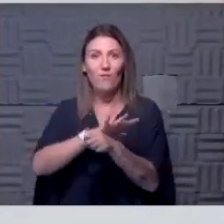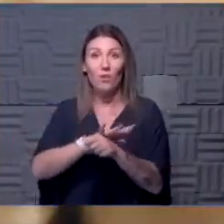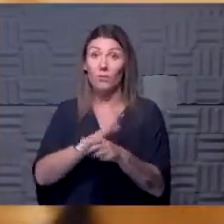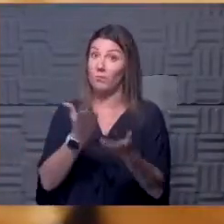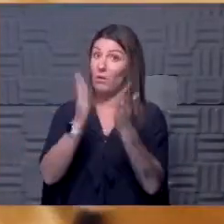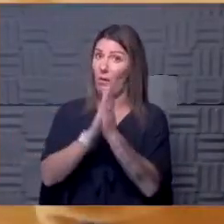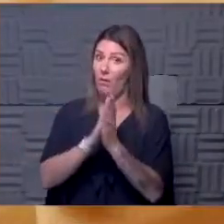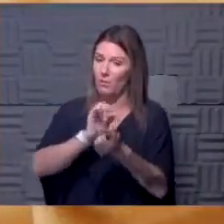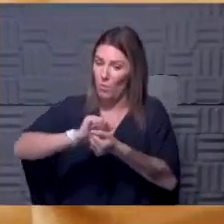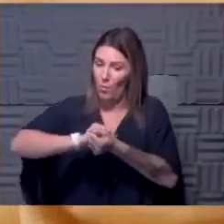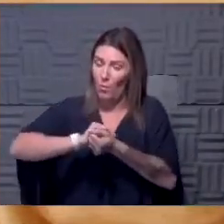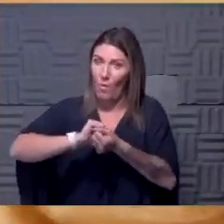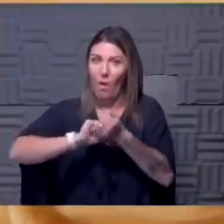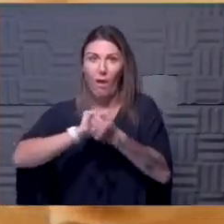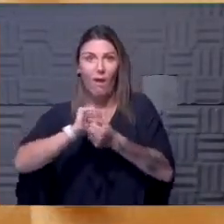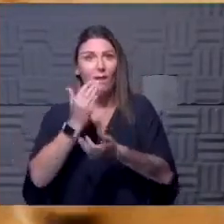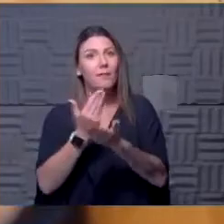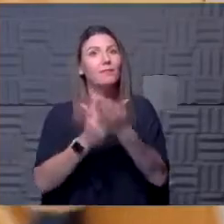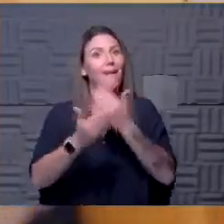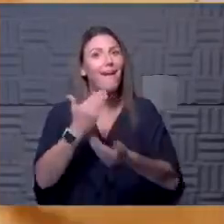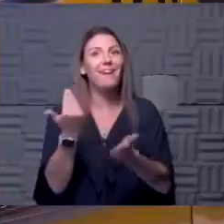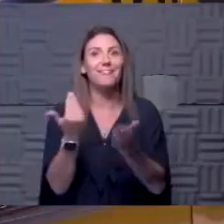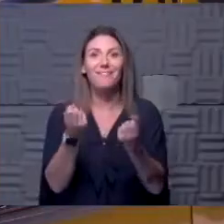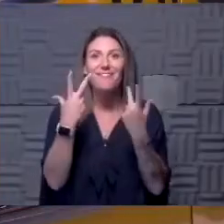your hands a lot and use hand sanitizer.